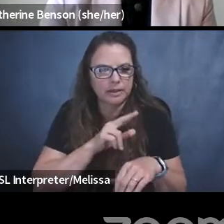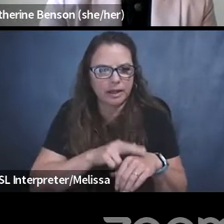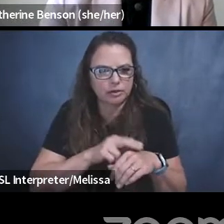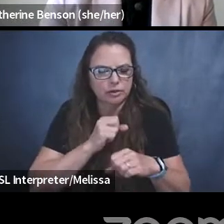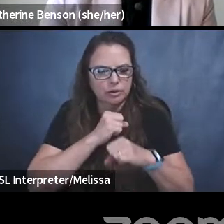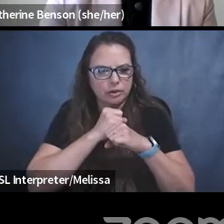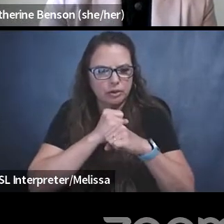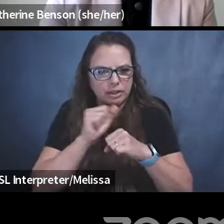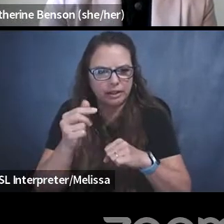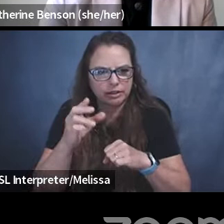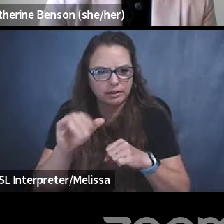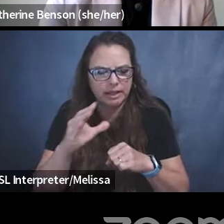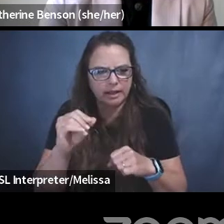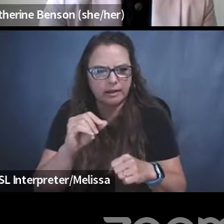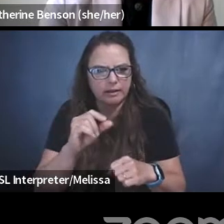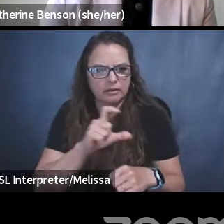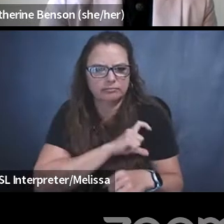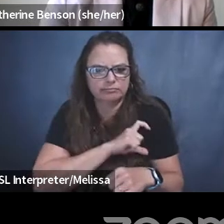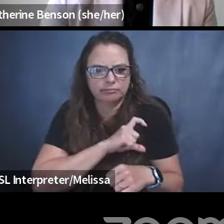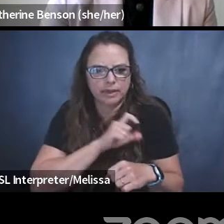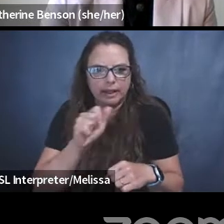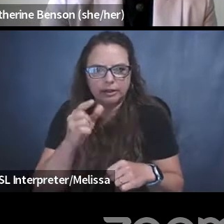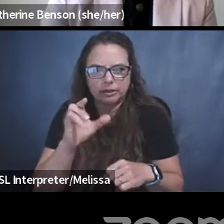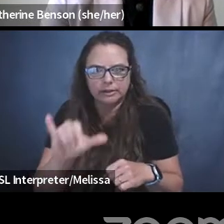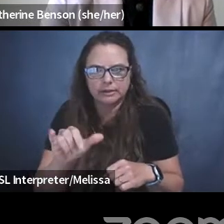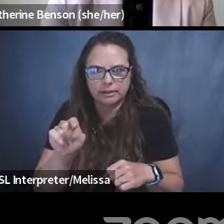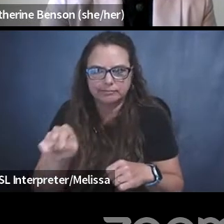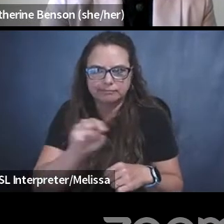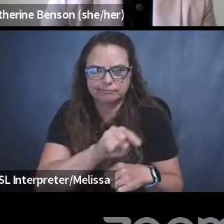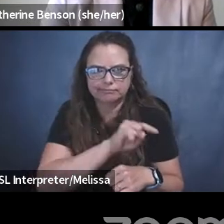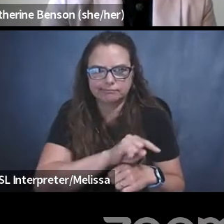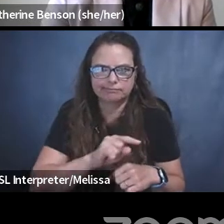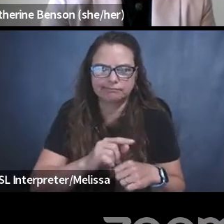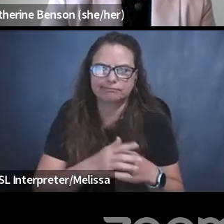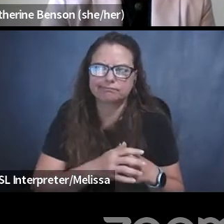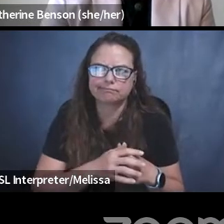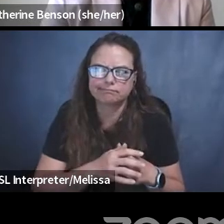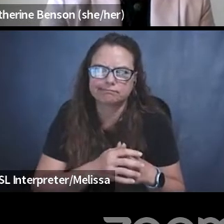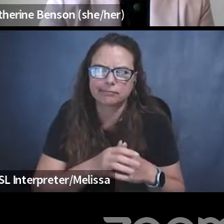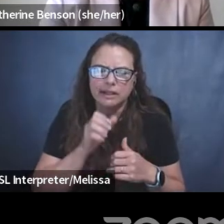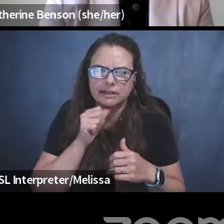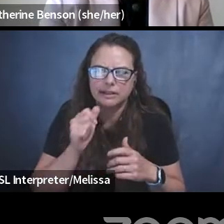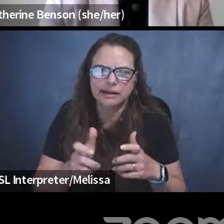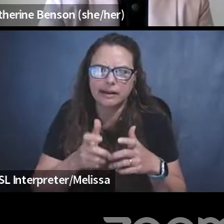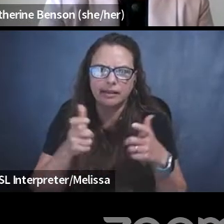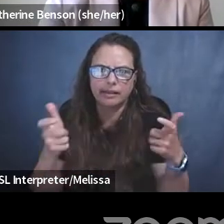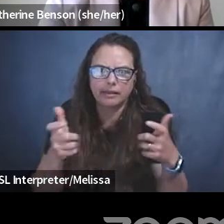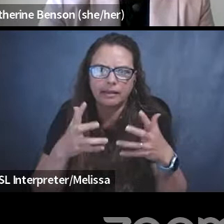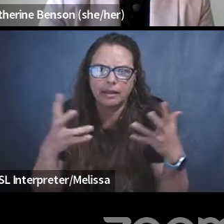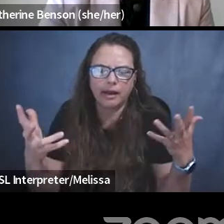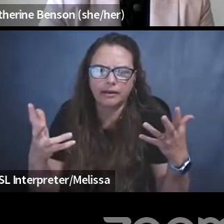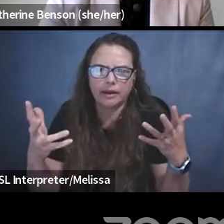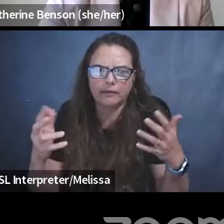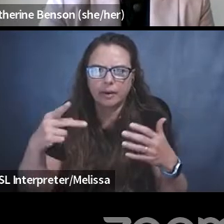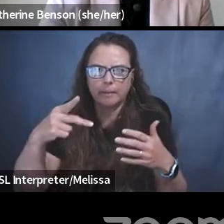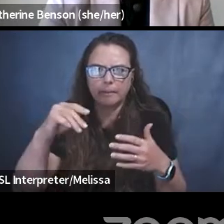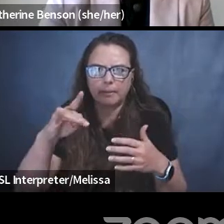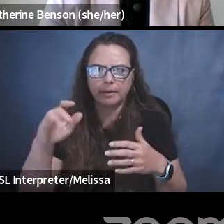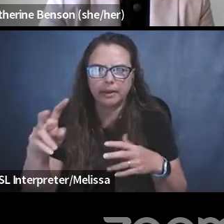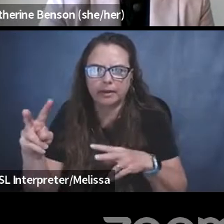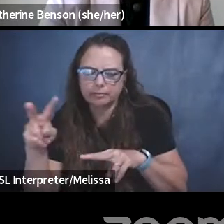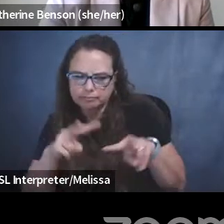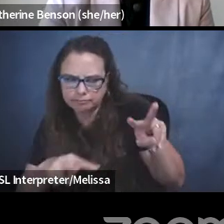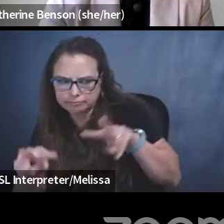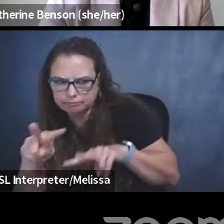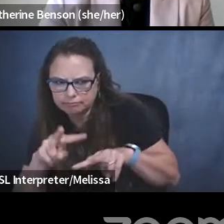and our law enforcement agencies are largely, you know, like there's not much public scrutiny. If there is some scrutiny of them, it's all